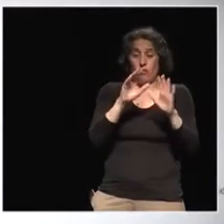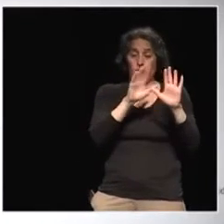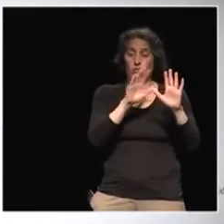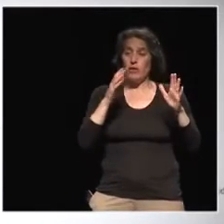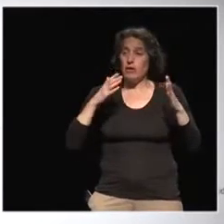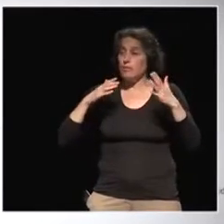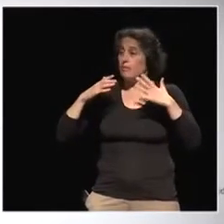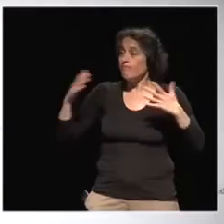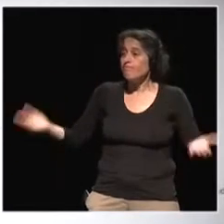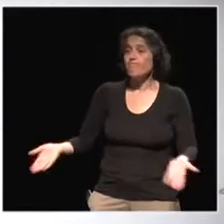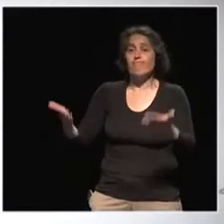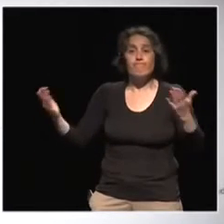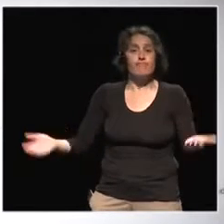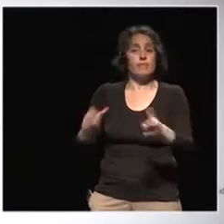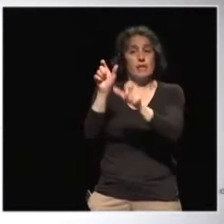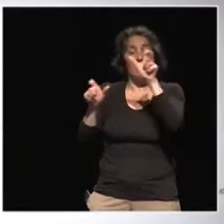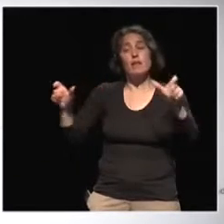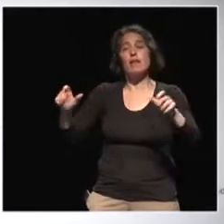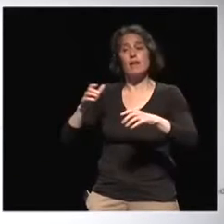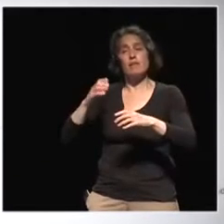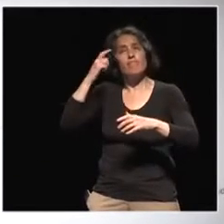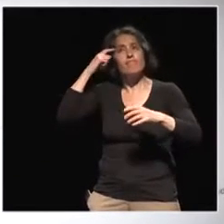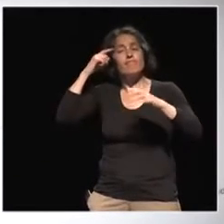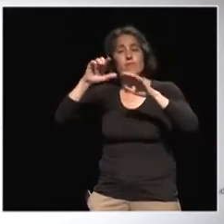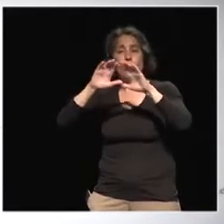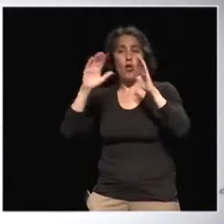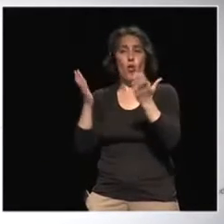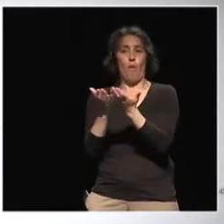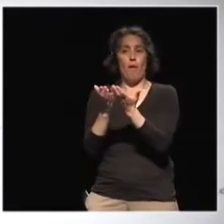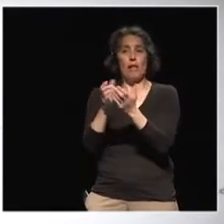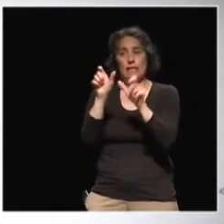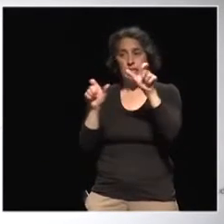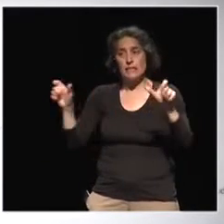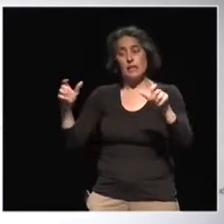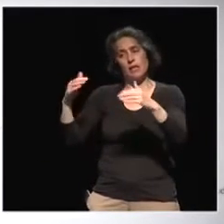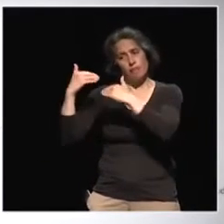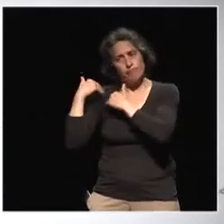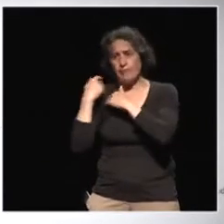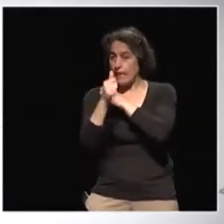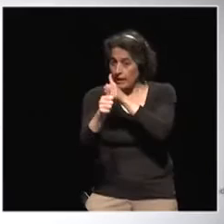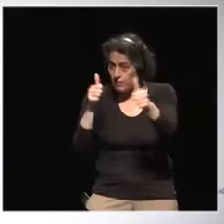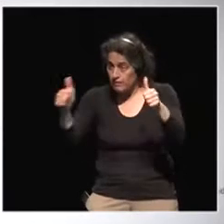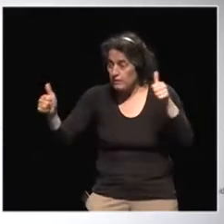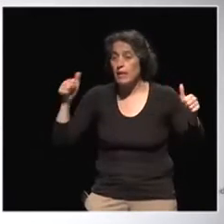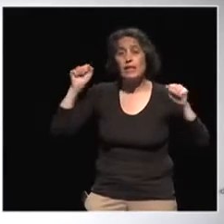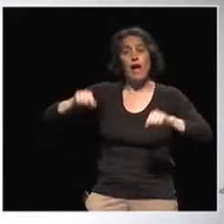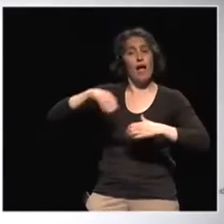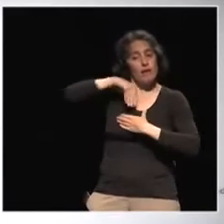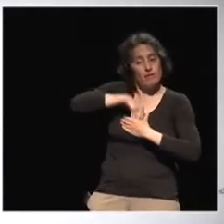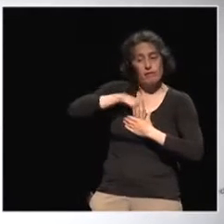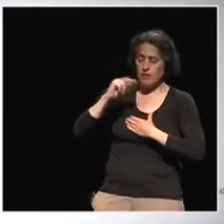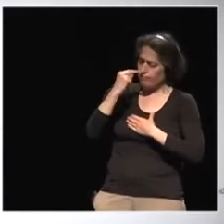inspire citizens, inform them and galvanize them to be active at local and international levels.